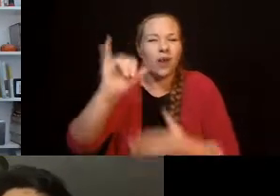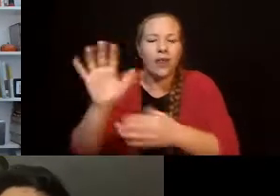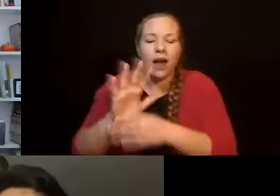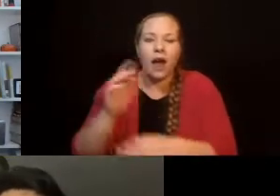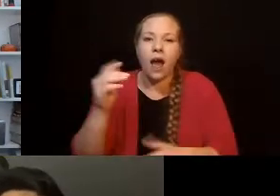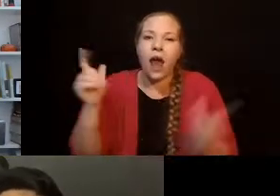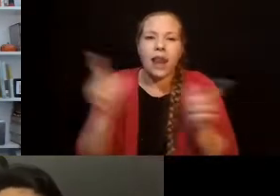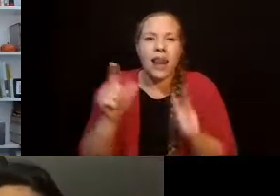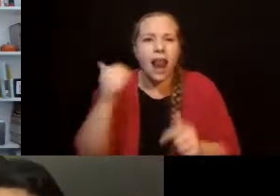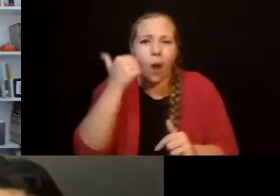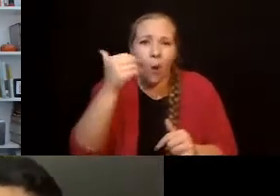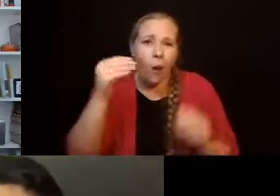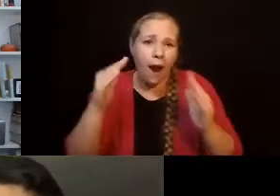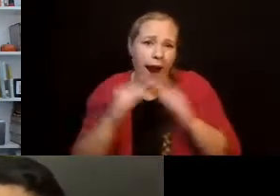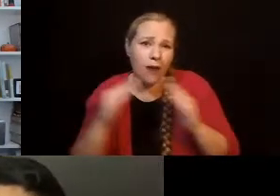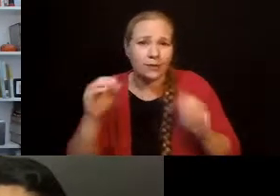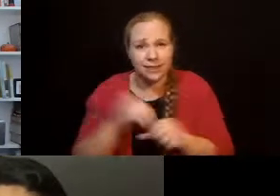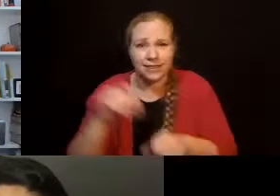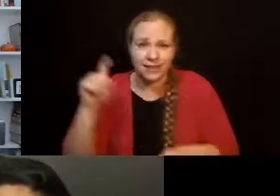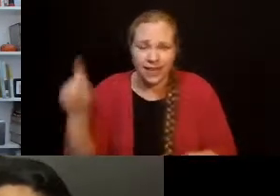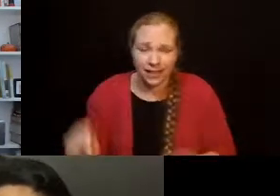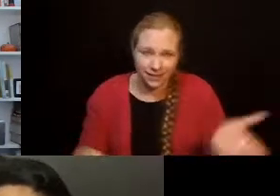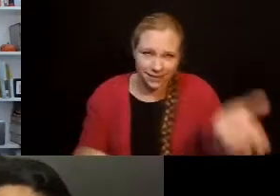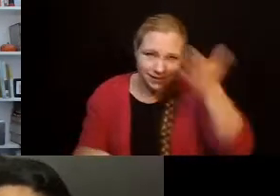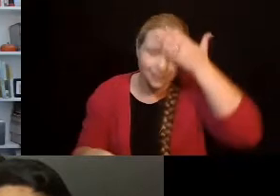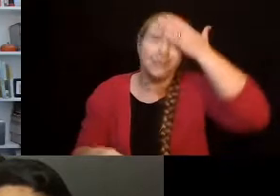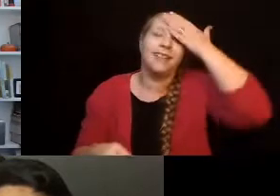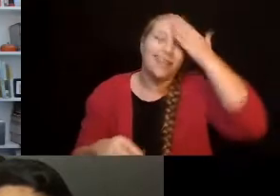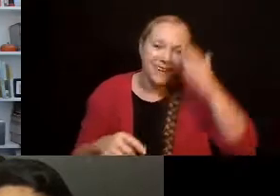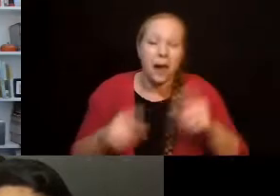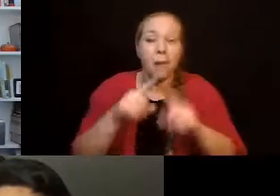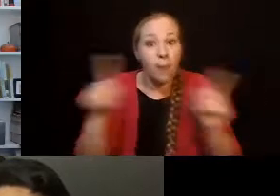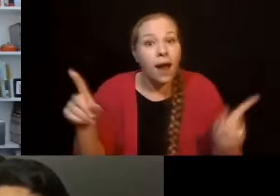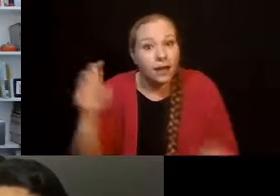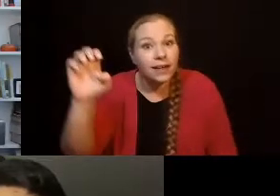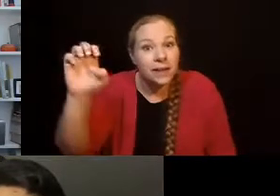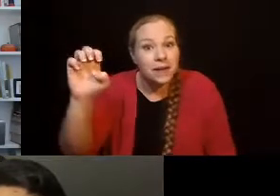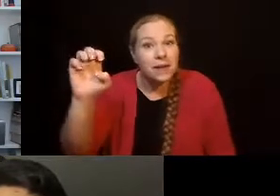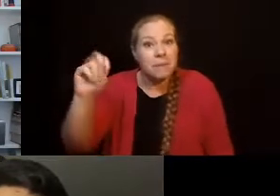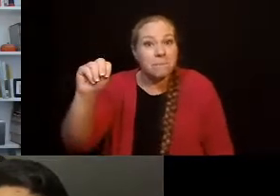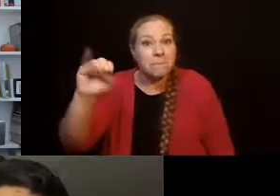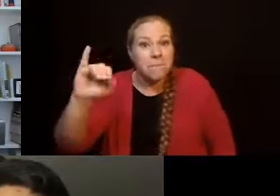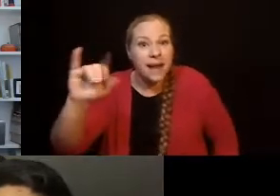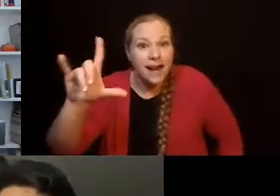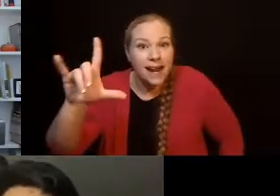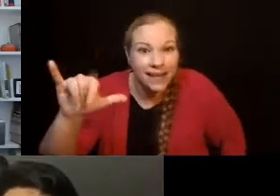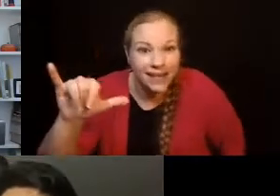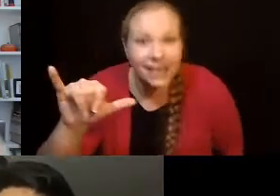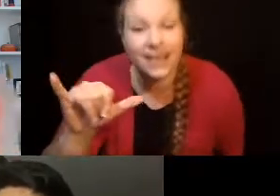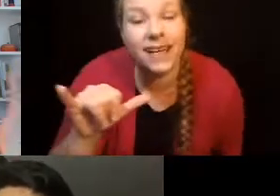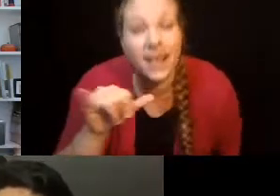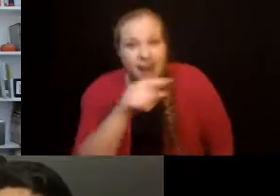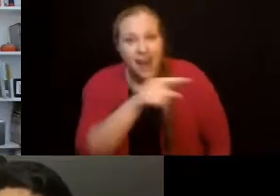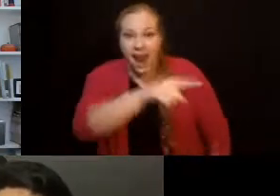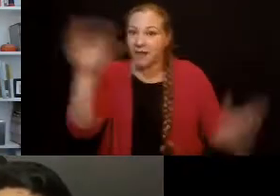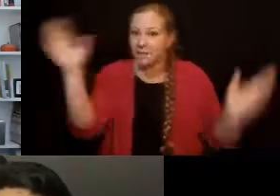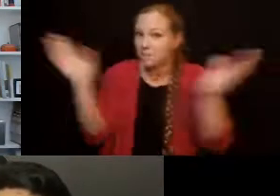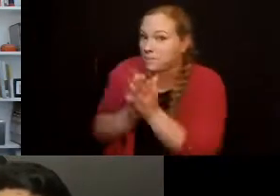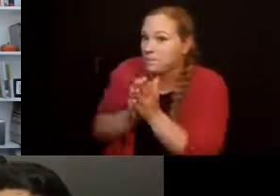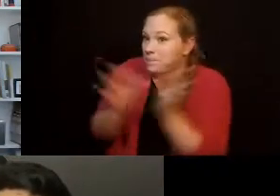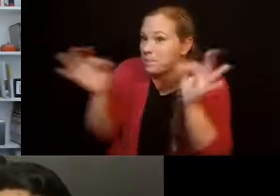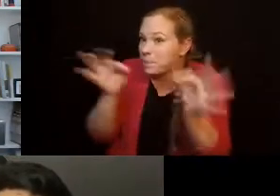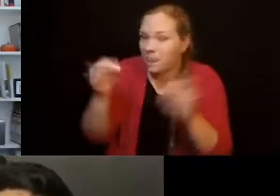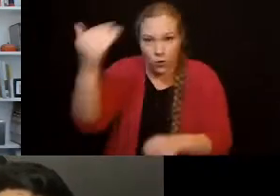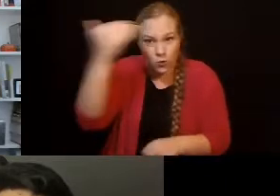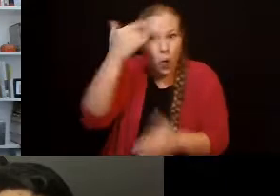And, um, and so Emily set up like the trash can would have Dolly Parton on it. And then